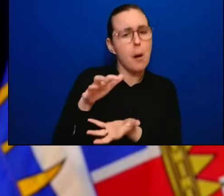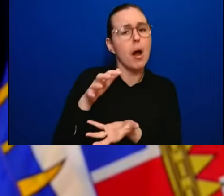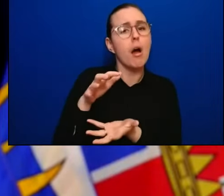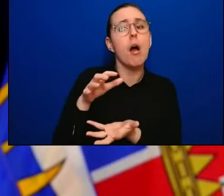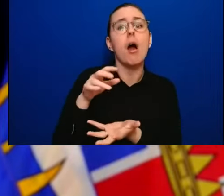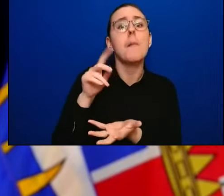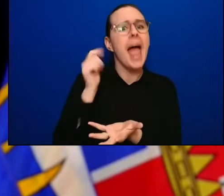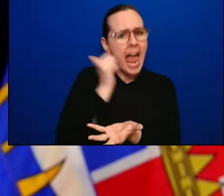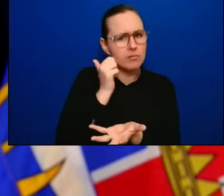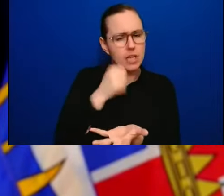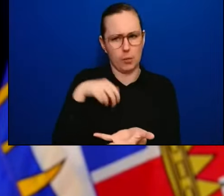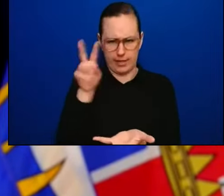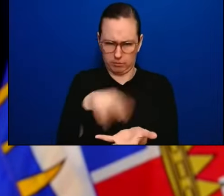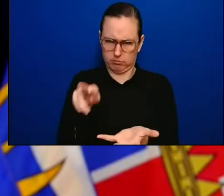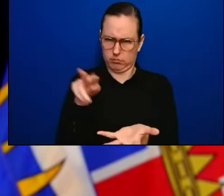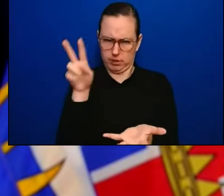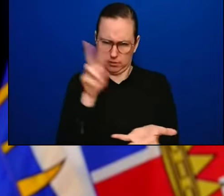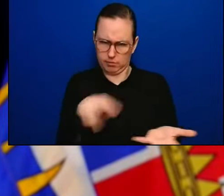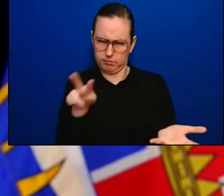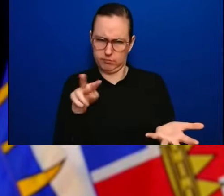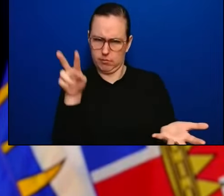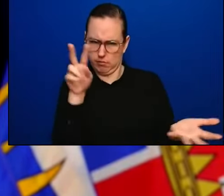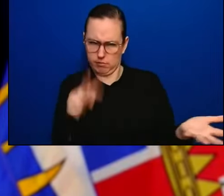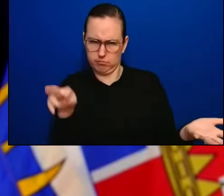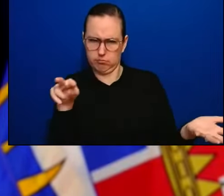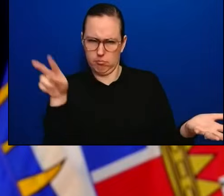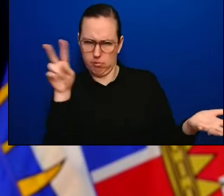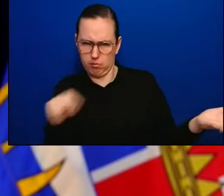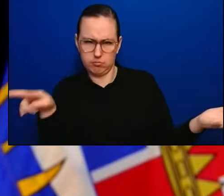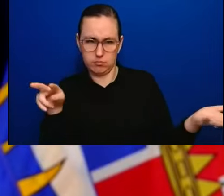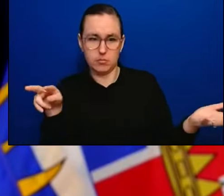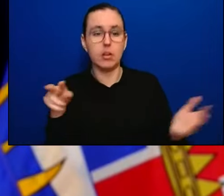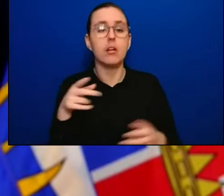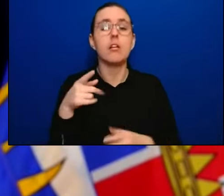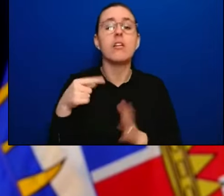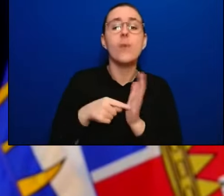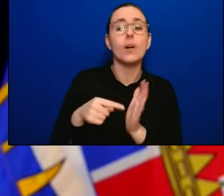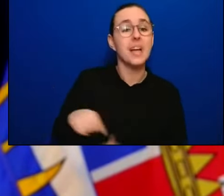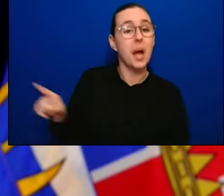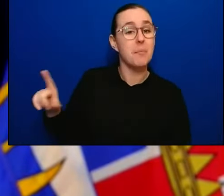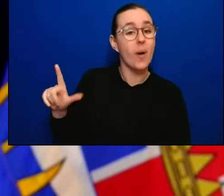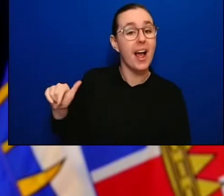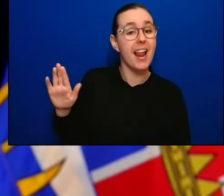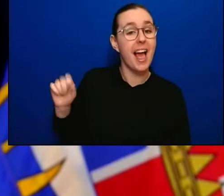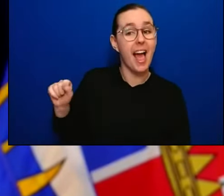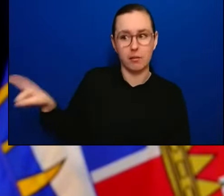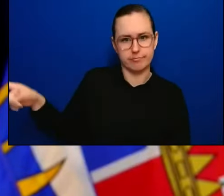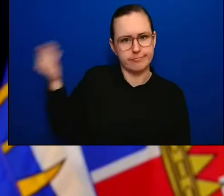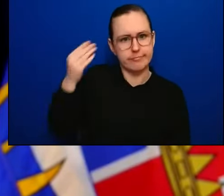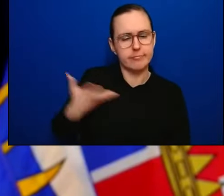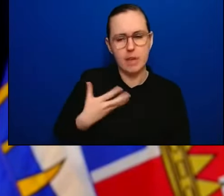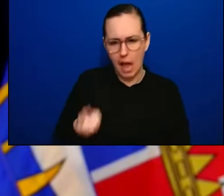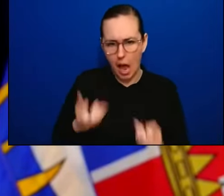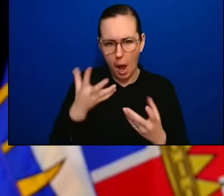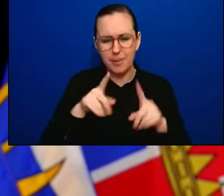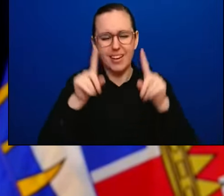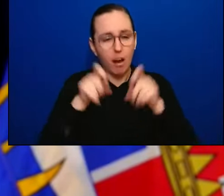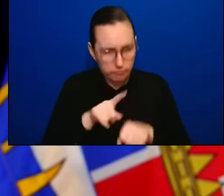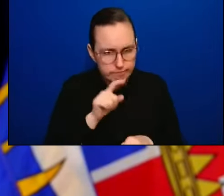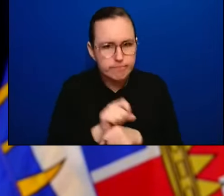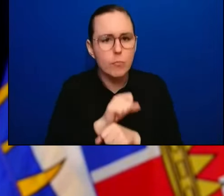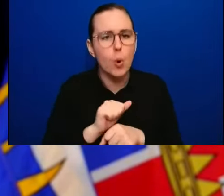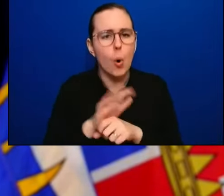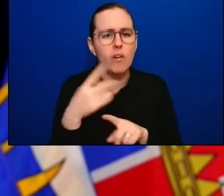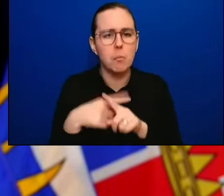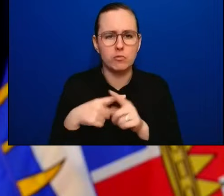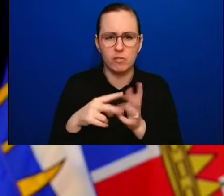reports from the lab linkage about how many people have tested positive. But there's often duplications in those. So the numbers that